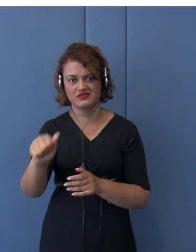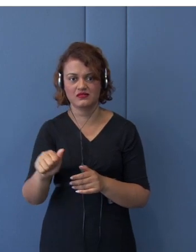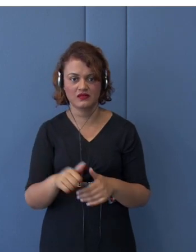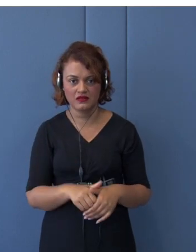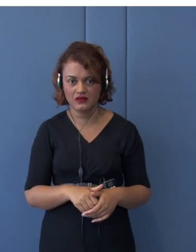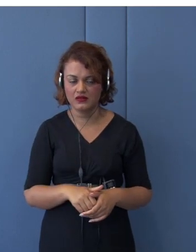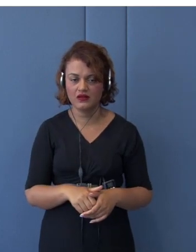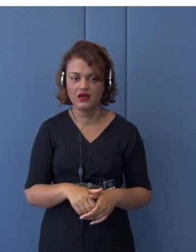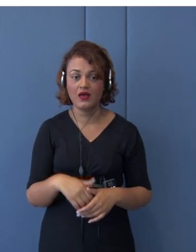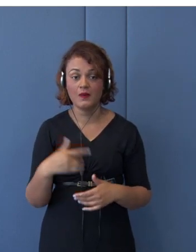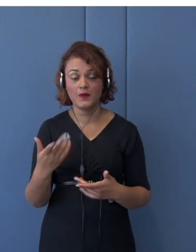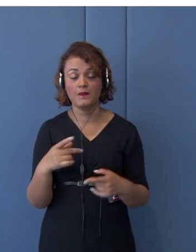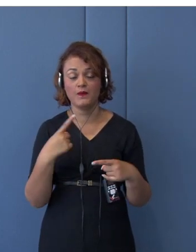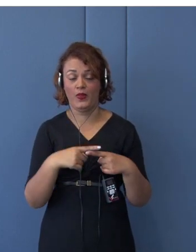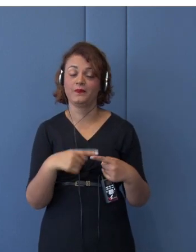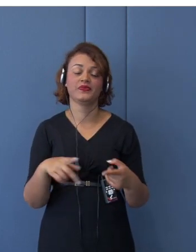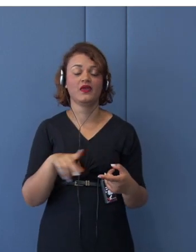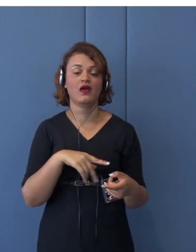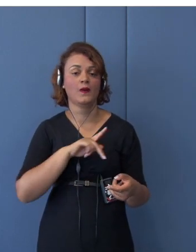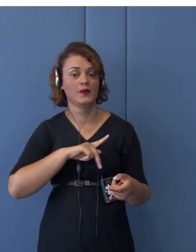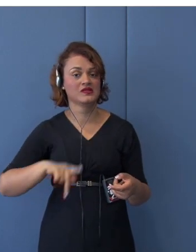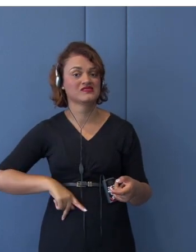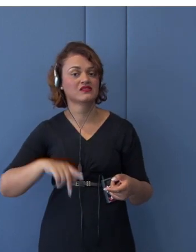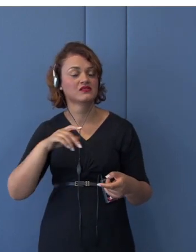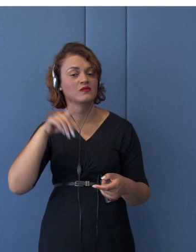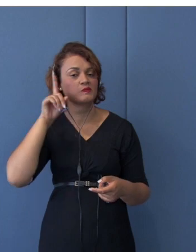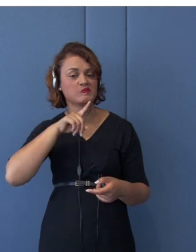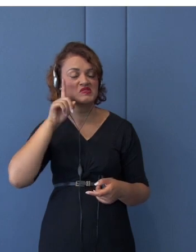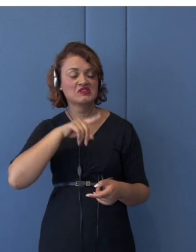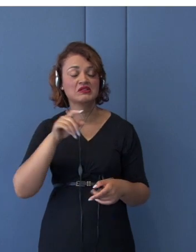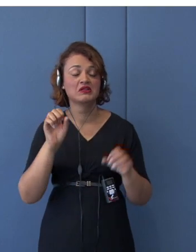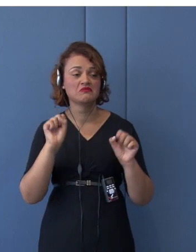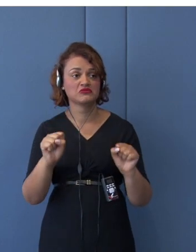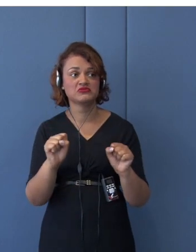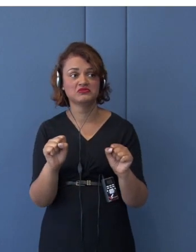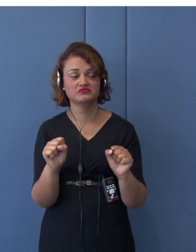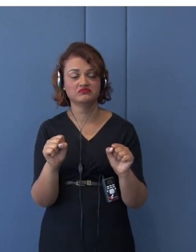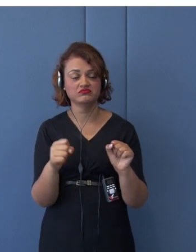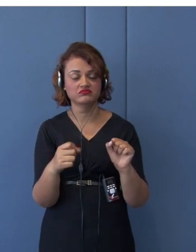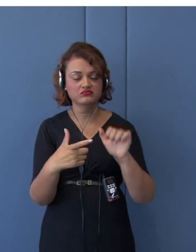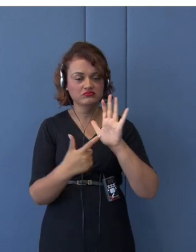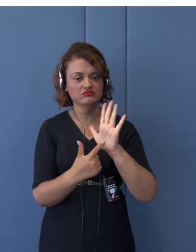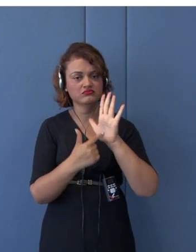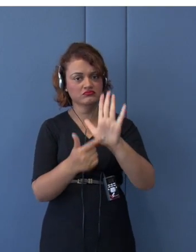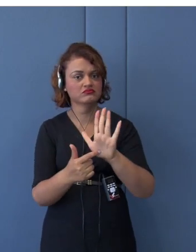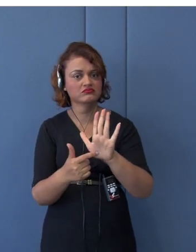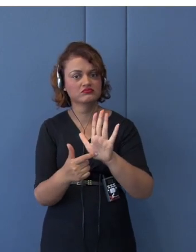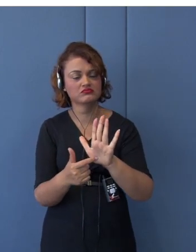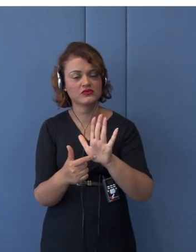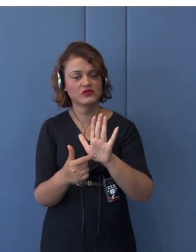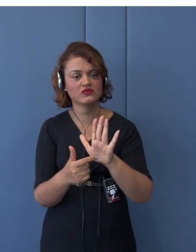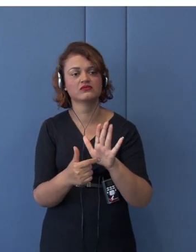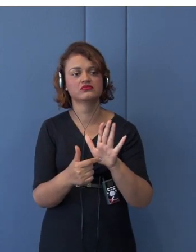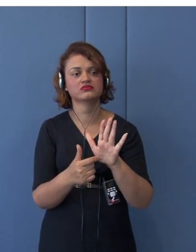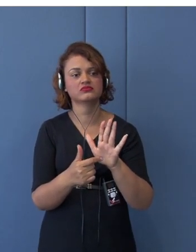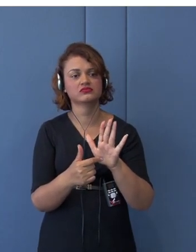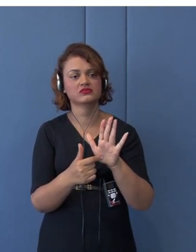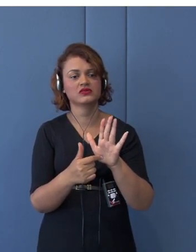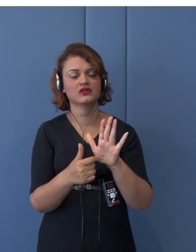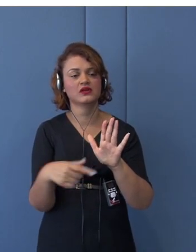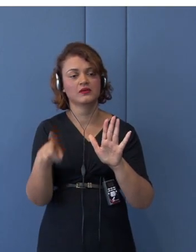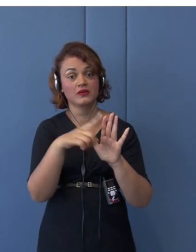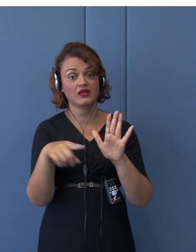a success in persuading Japan to engage in bilateral talks that Japan had been constantly rejecting.